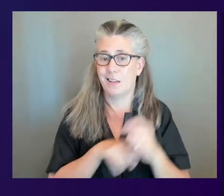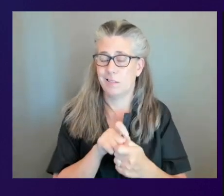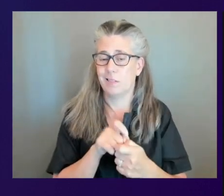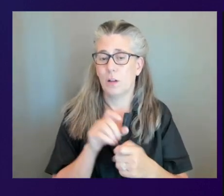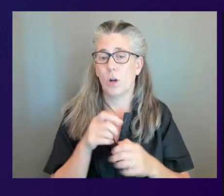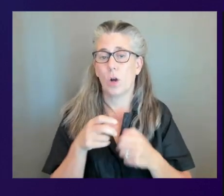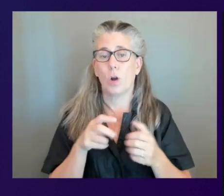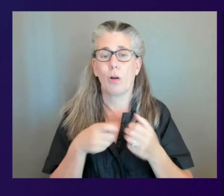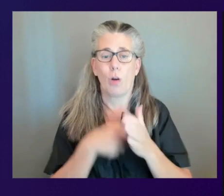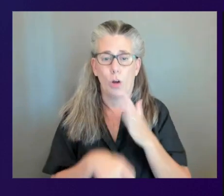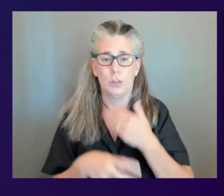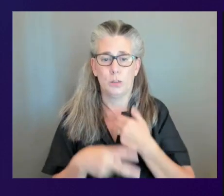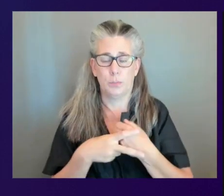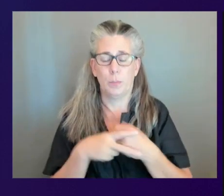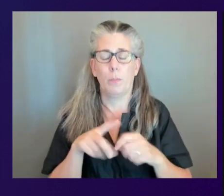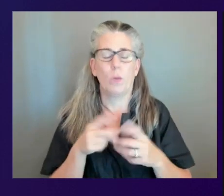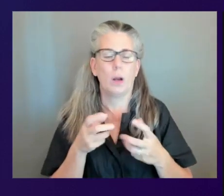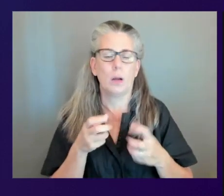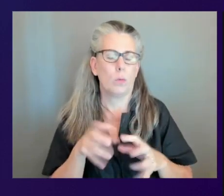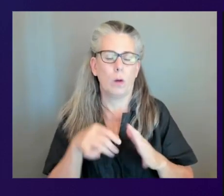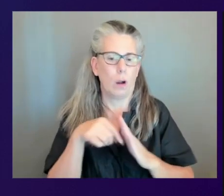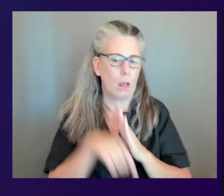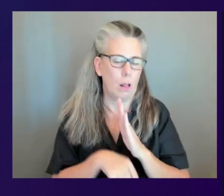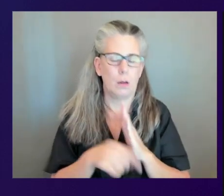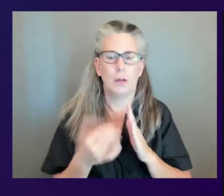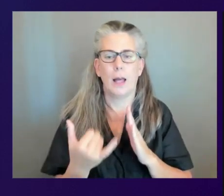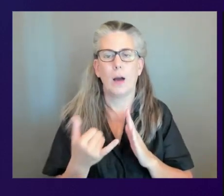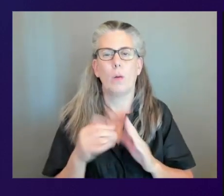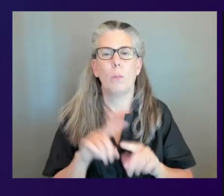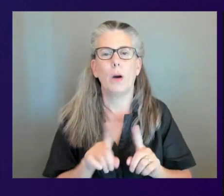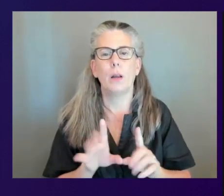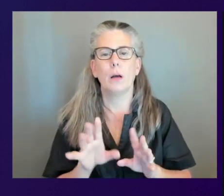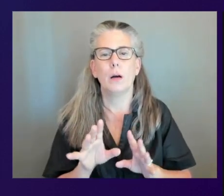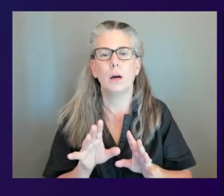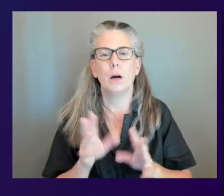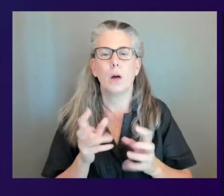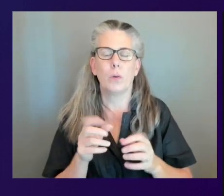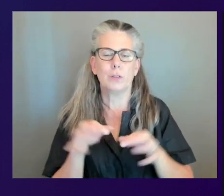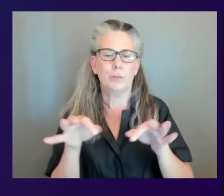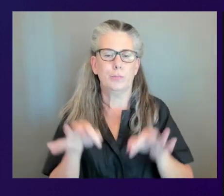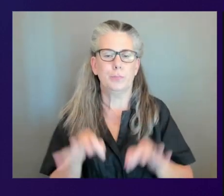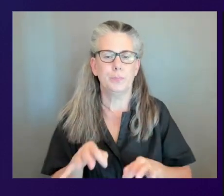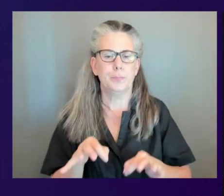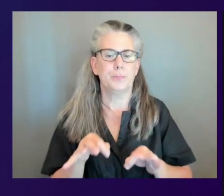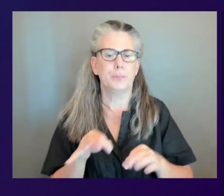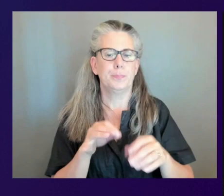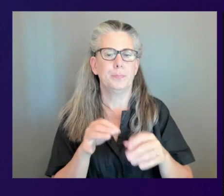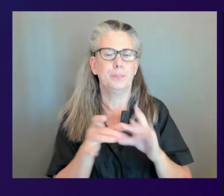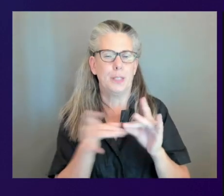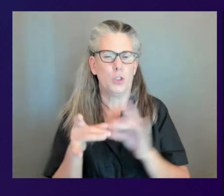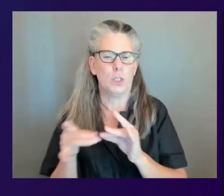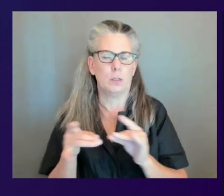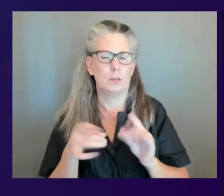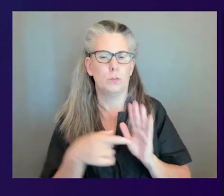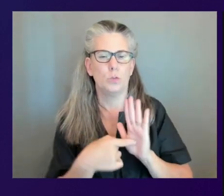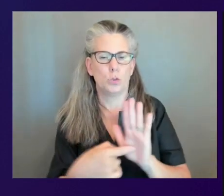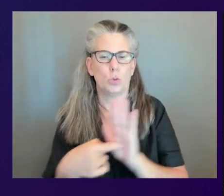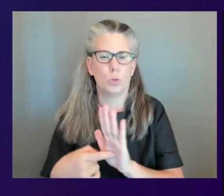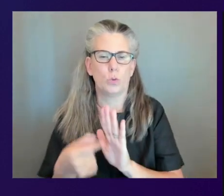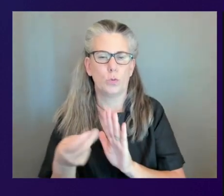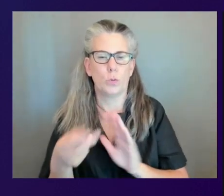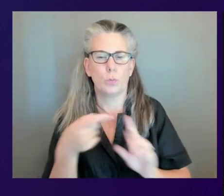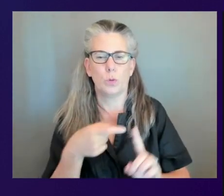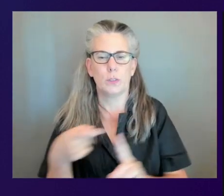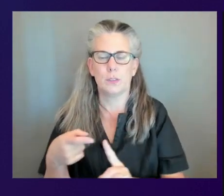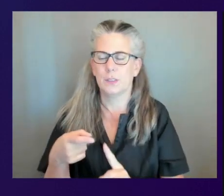but there are a couple of different columns or graphs here that i want to want to talk you through these pretty colors and i'm